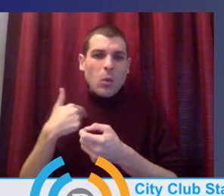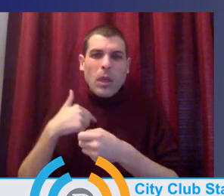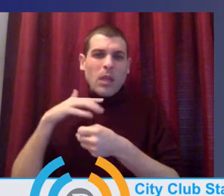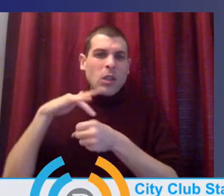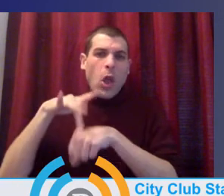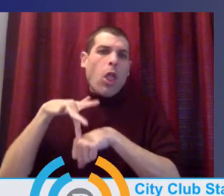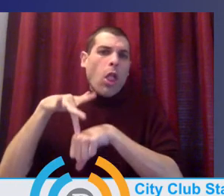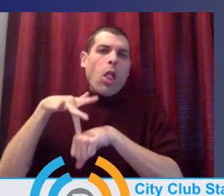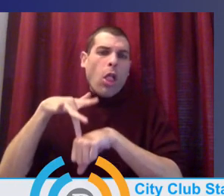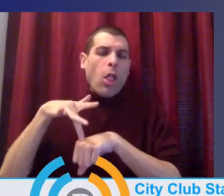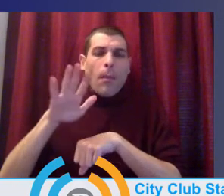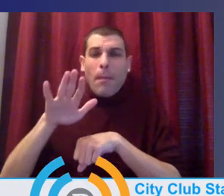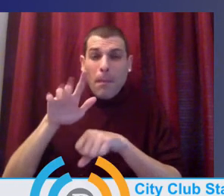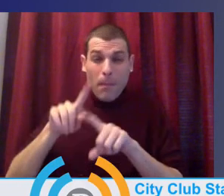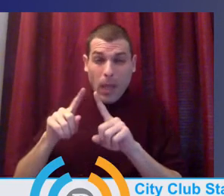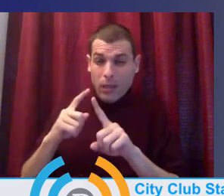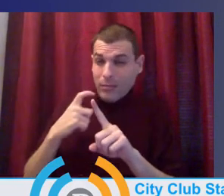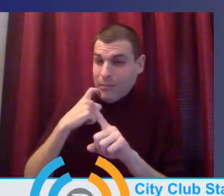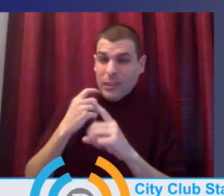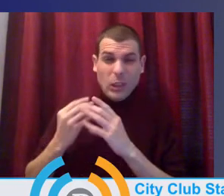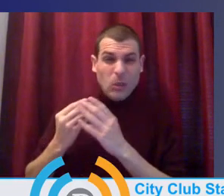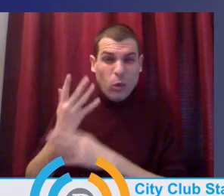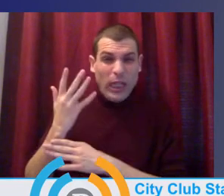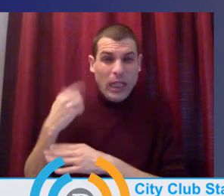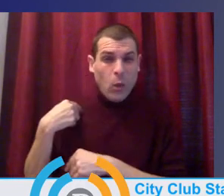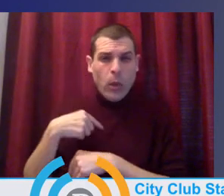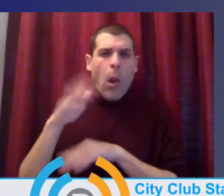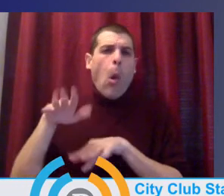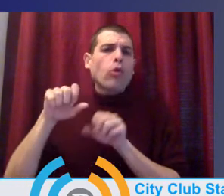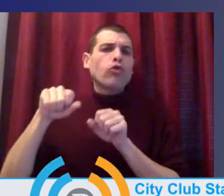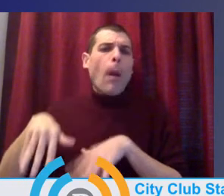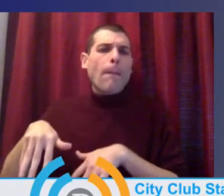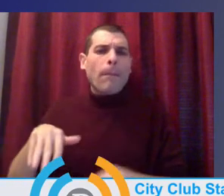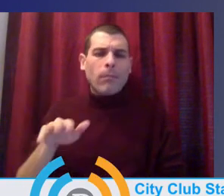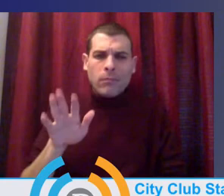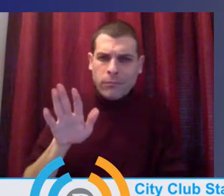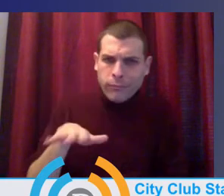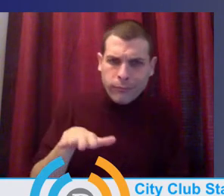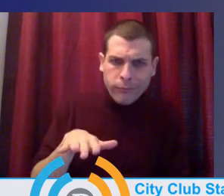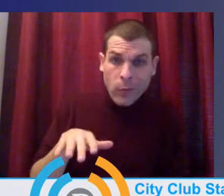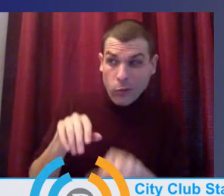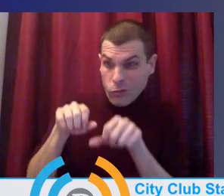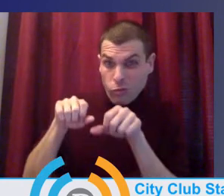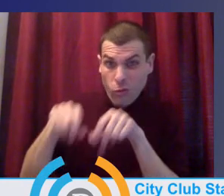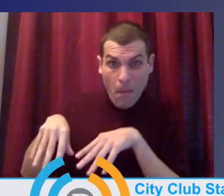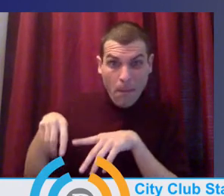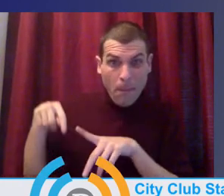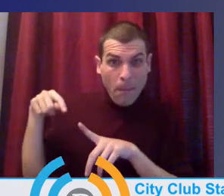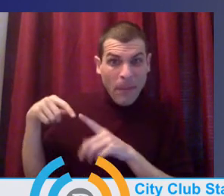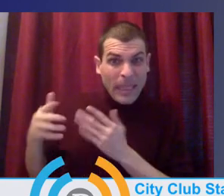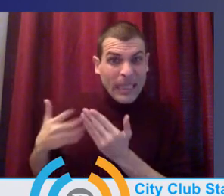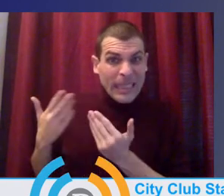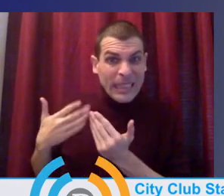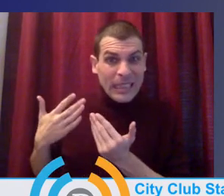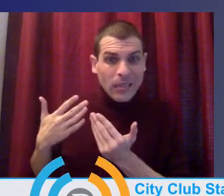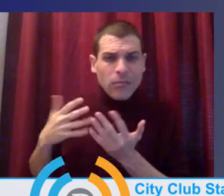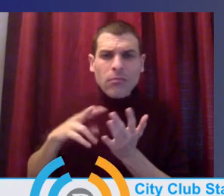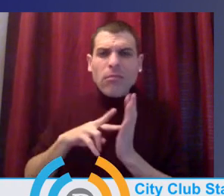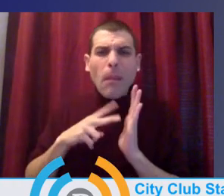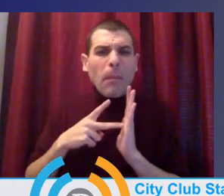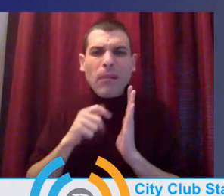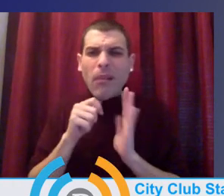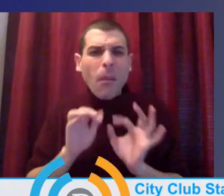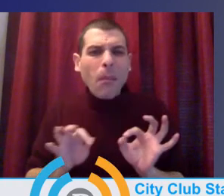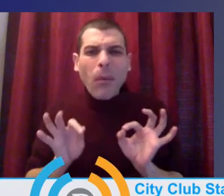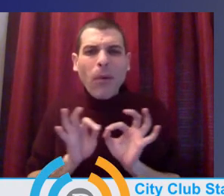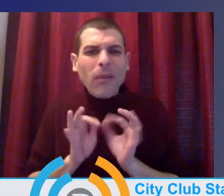honestly. So that tells me one thing. It's really not that important for us to have those, those assessments in place. No one on